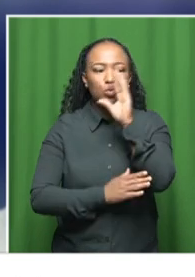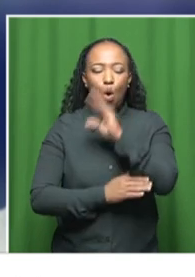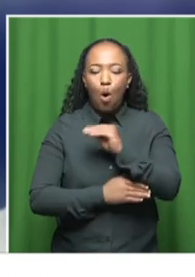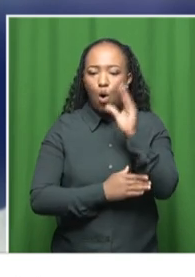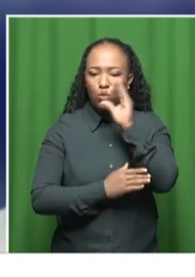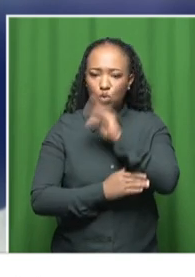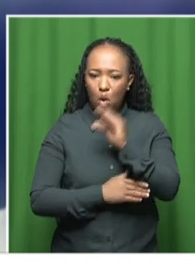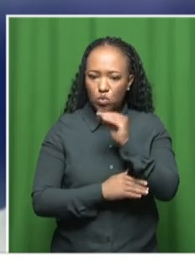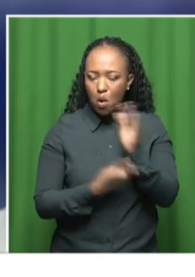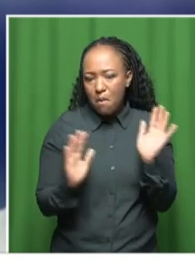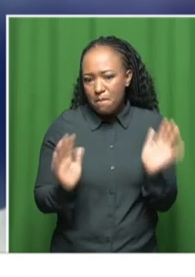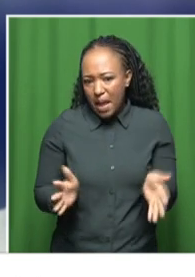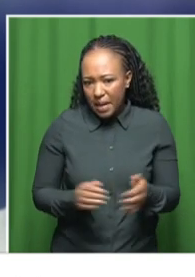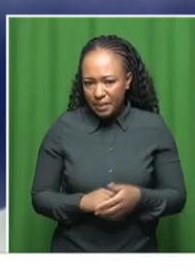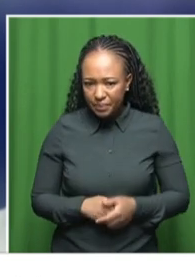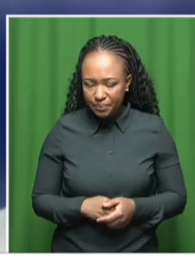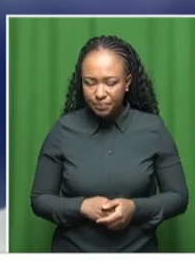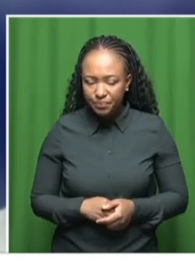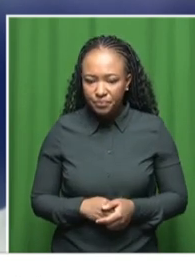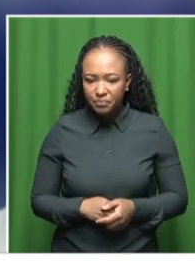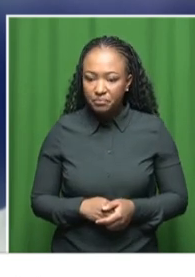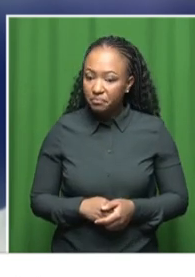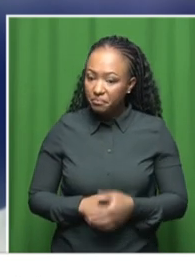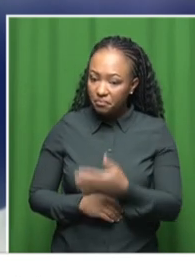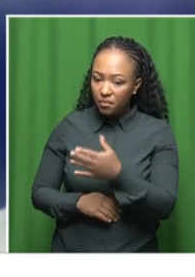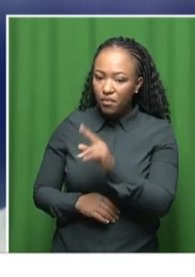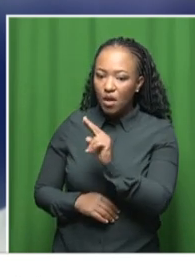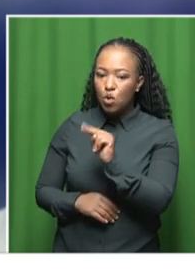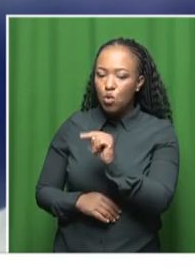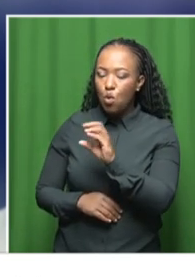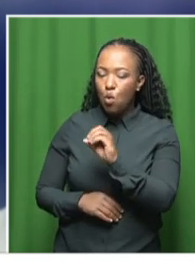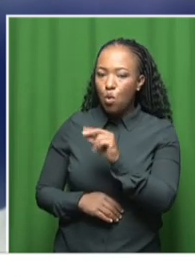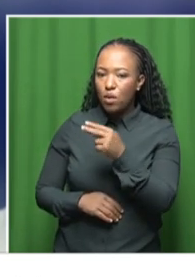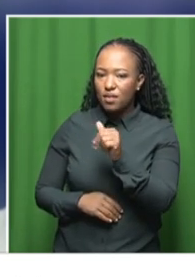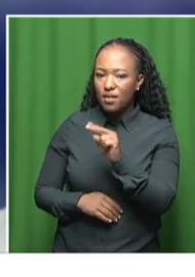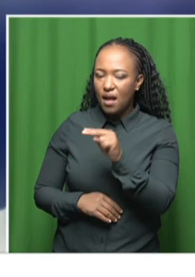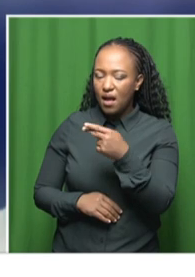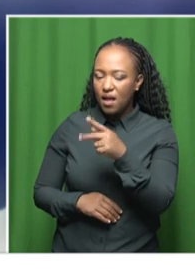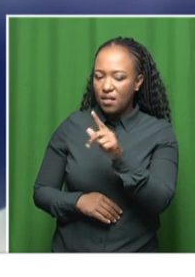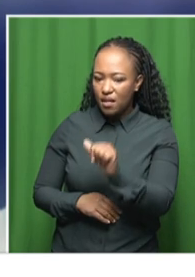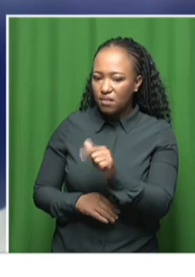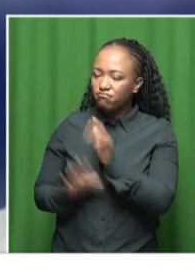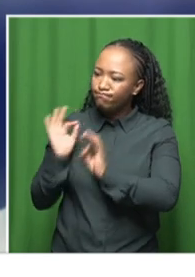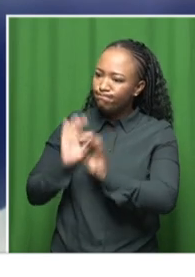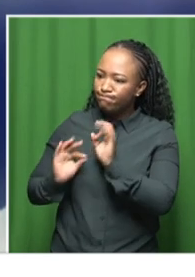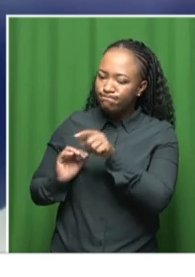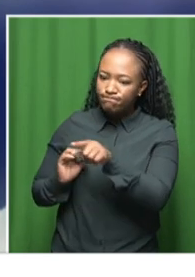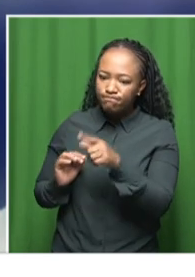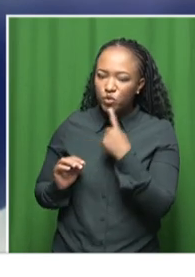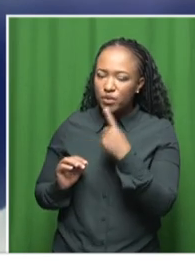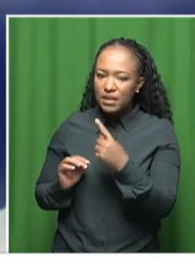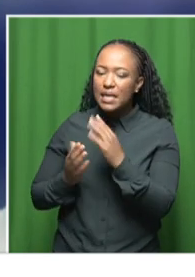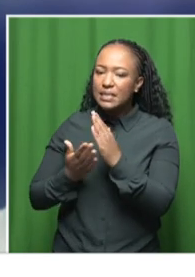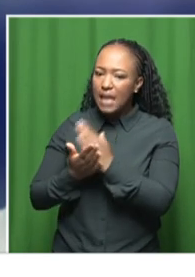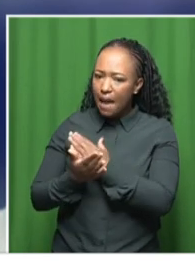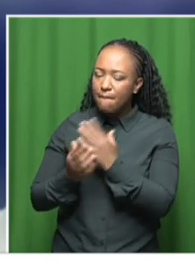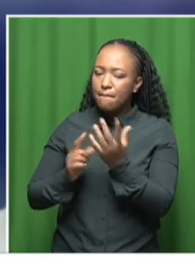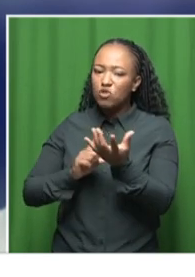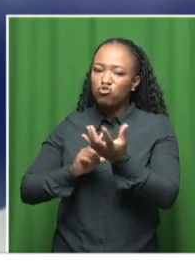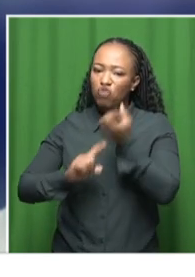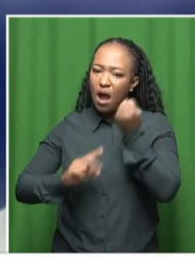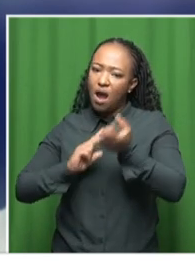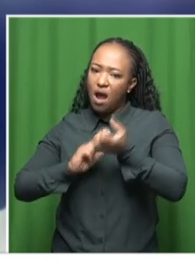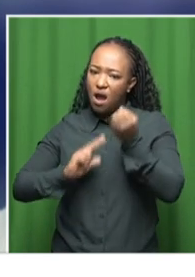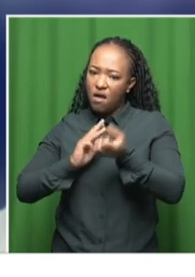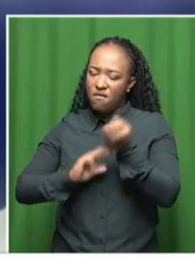Let's talk to that, Nontlantla, because you said there were some strides. It may not have been